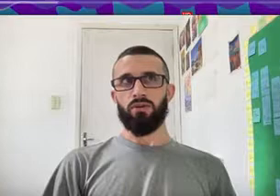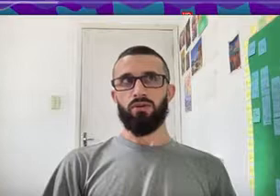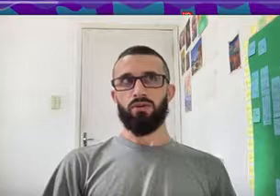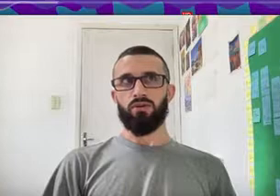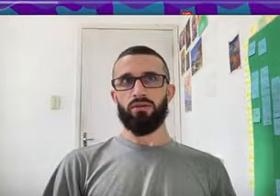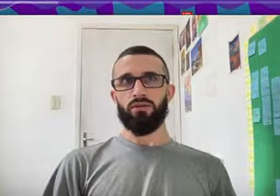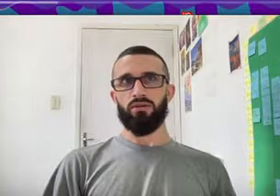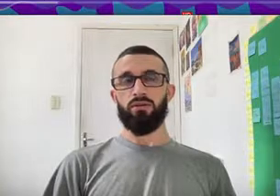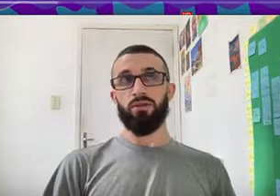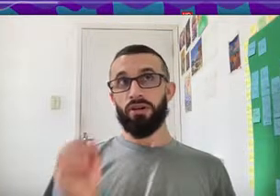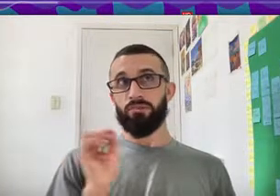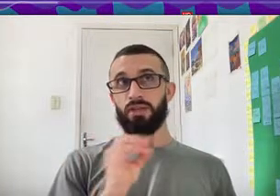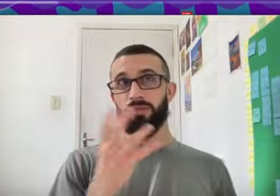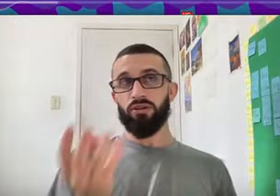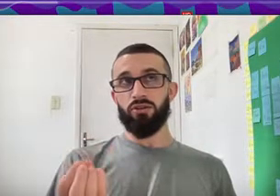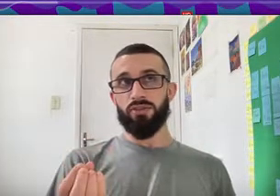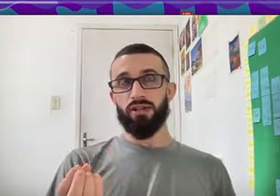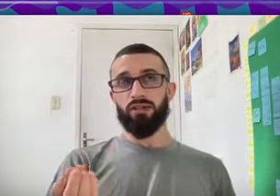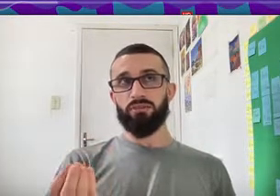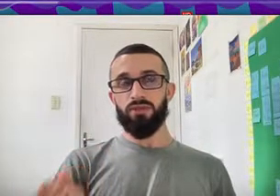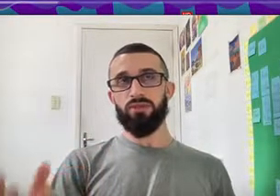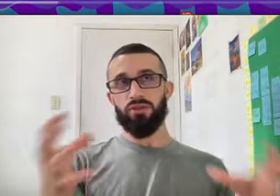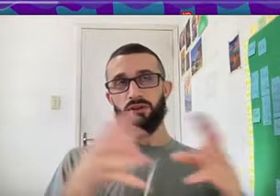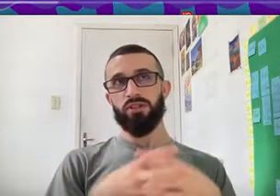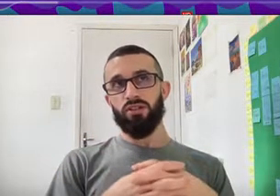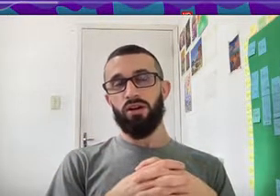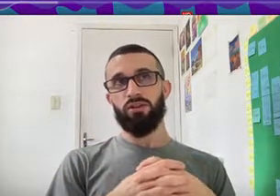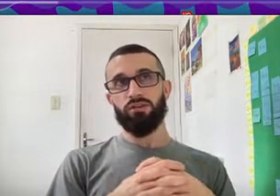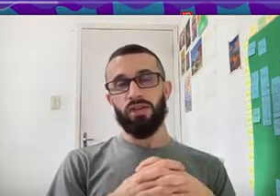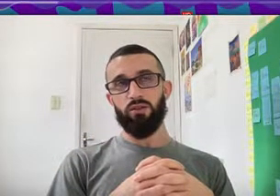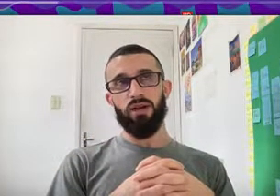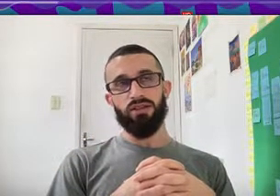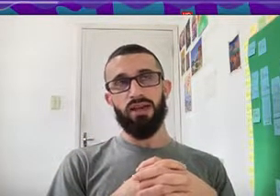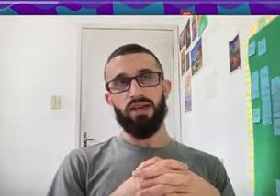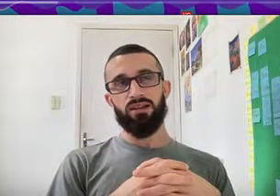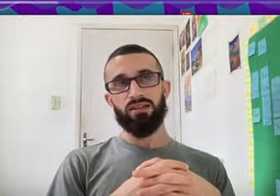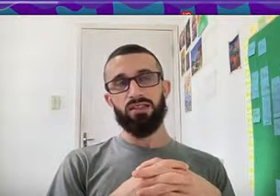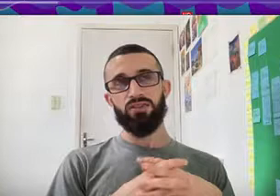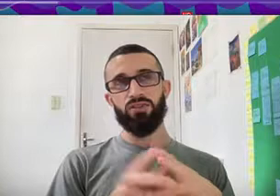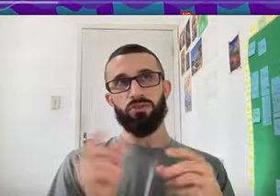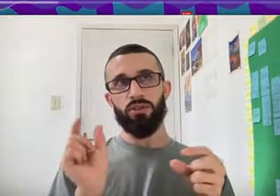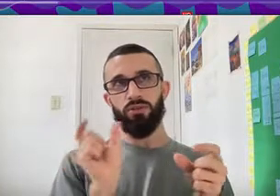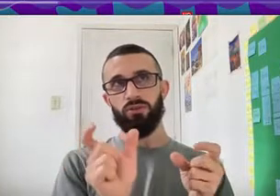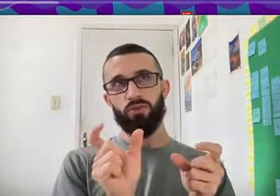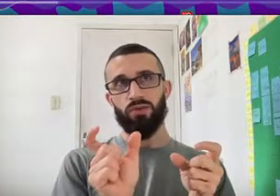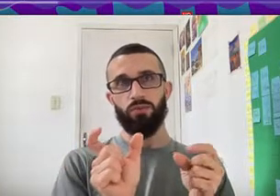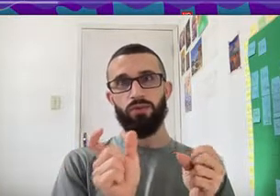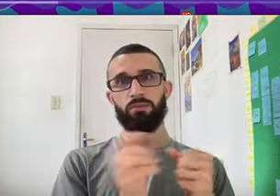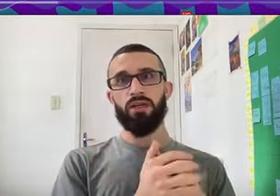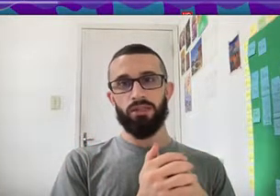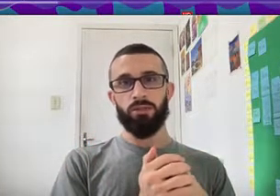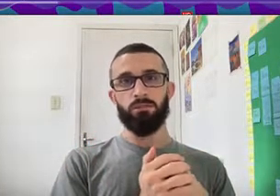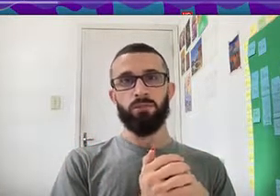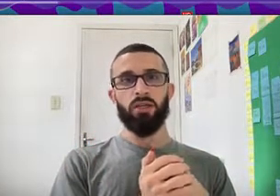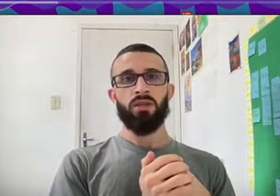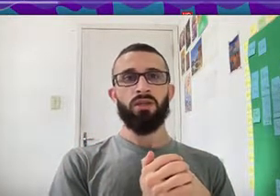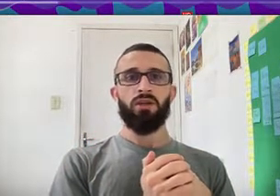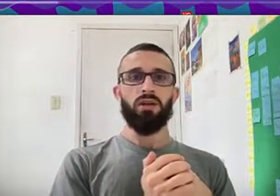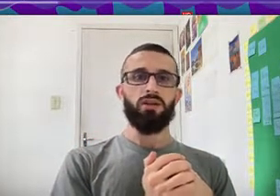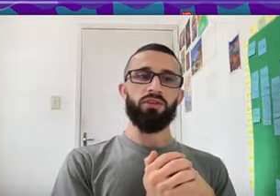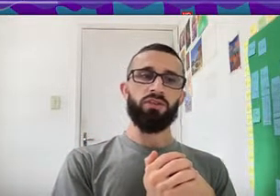Or Maybe Economizar Can Be Used On It's Own And Guardar Needs To Be Used With The Word Money